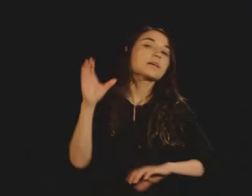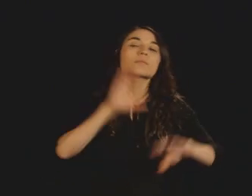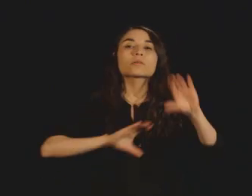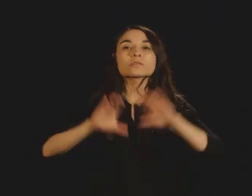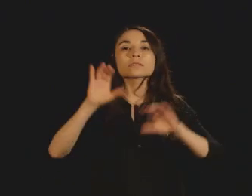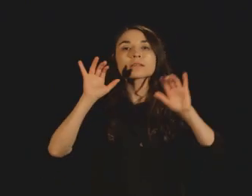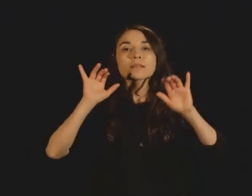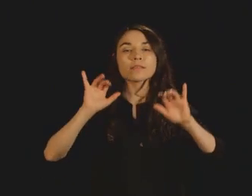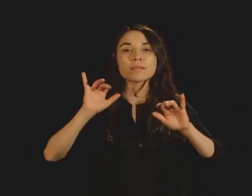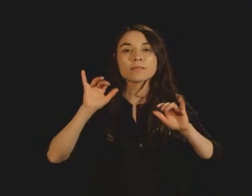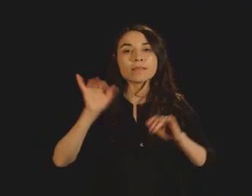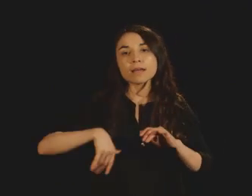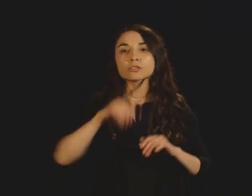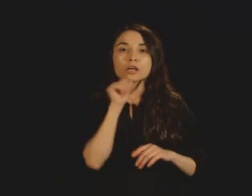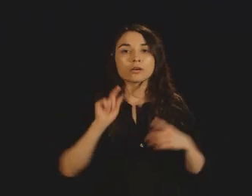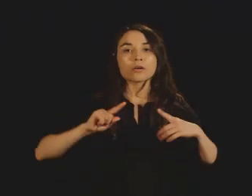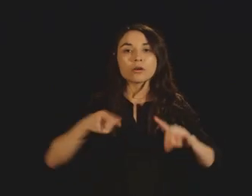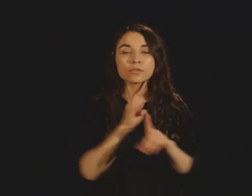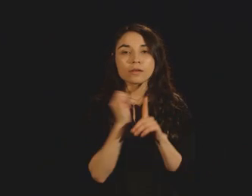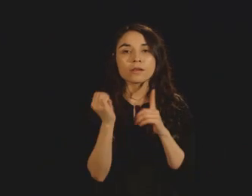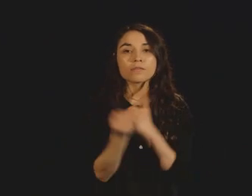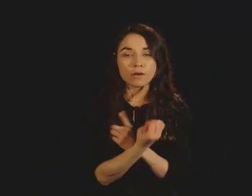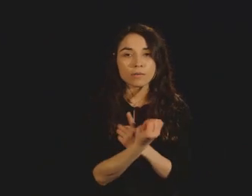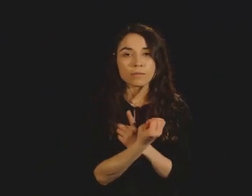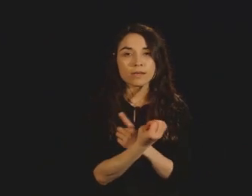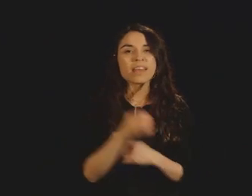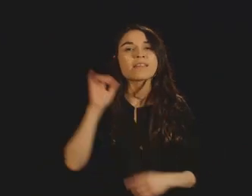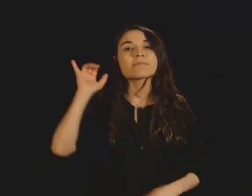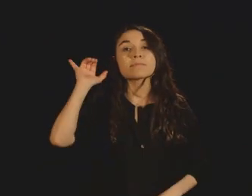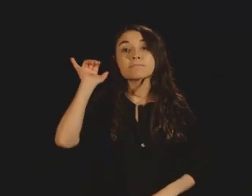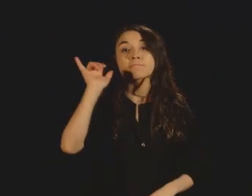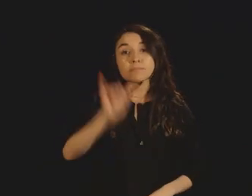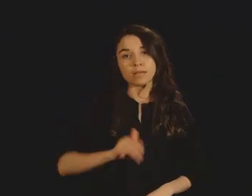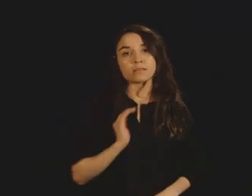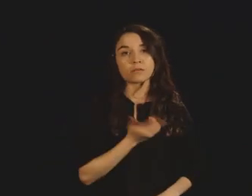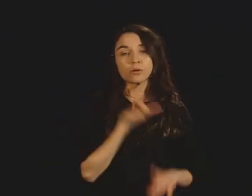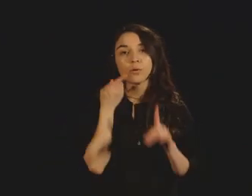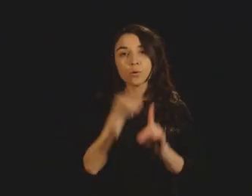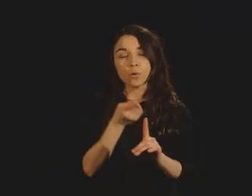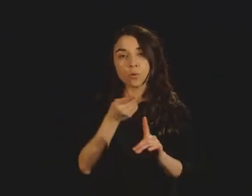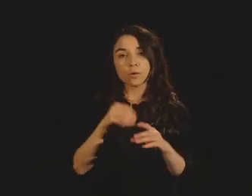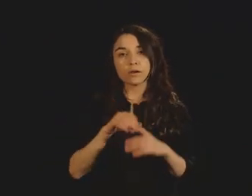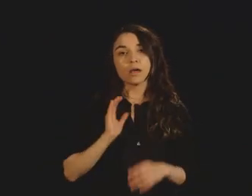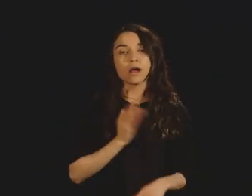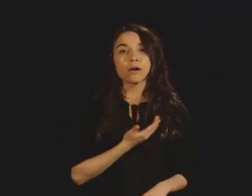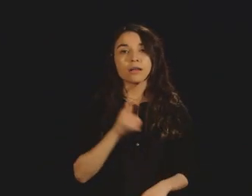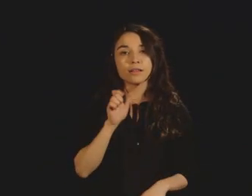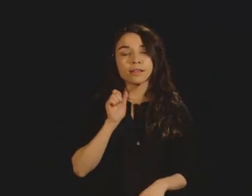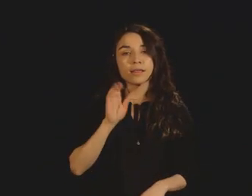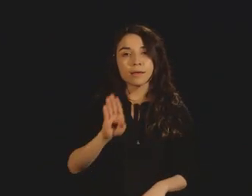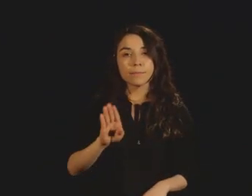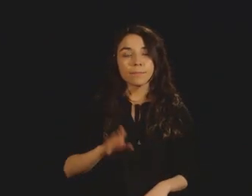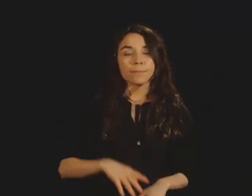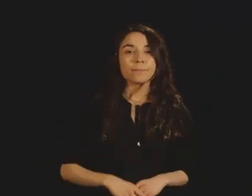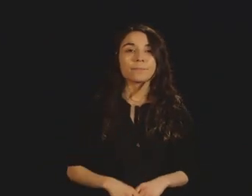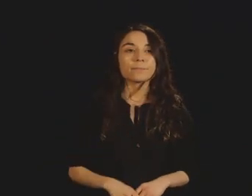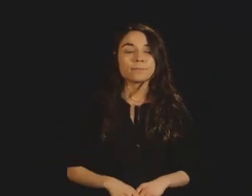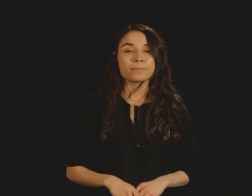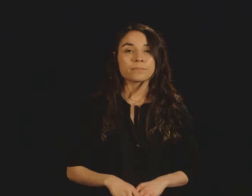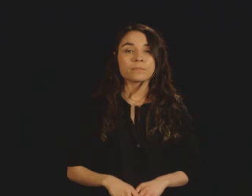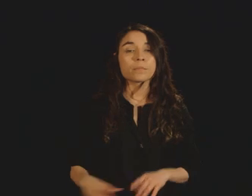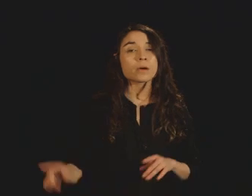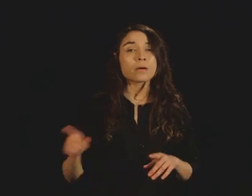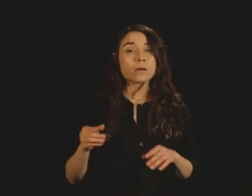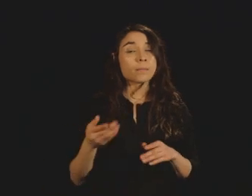that's what we're working on in our laboratory. But to get there we have to back all the way up and